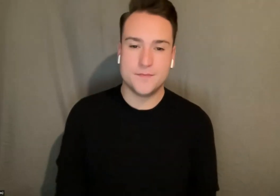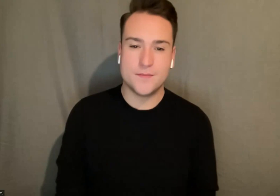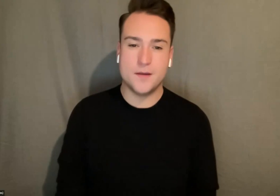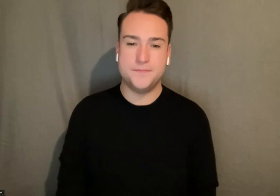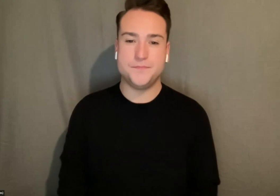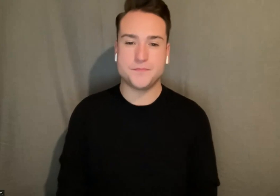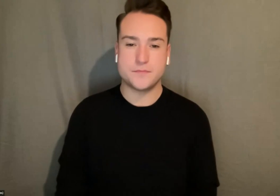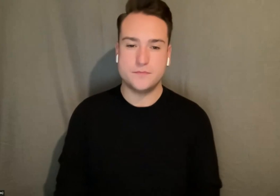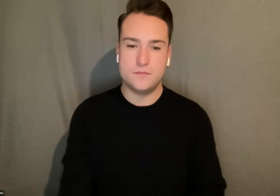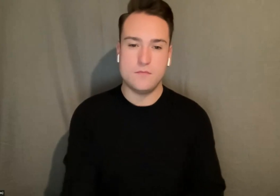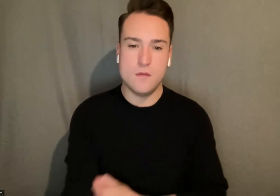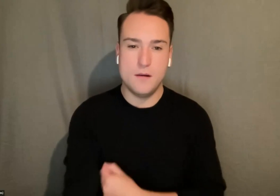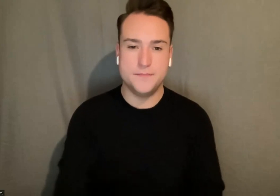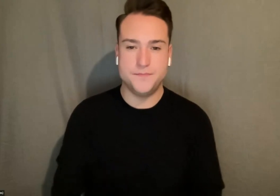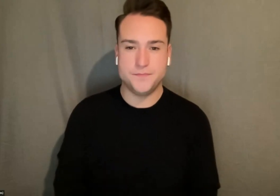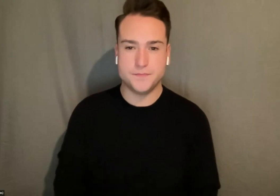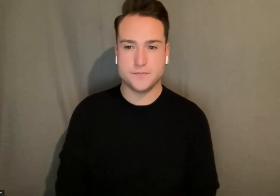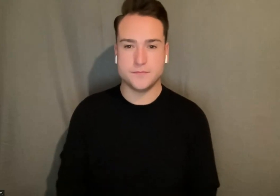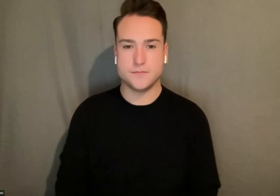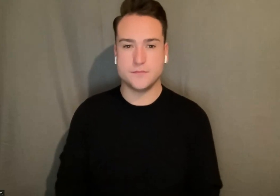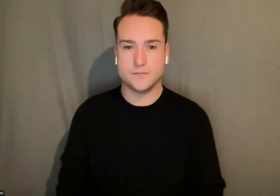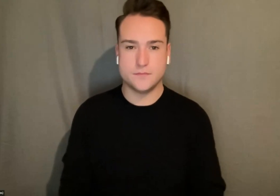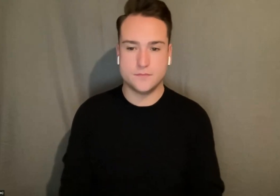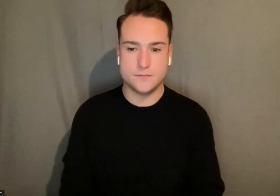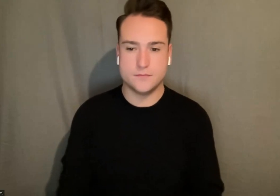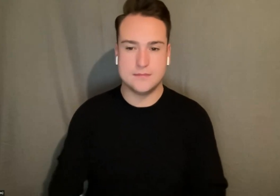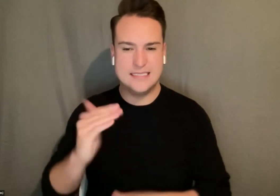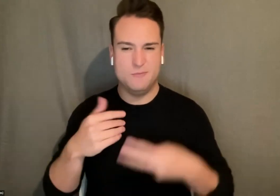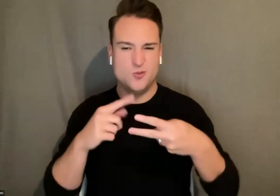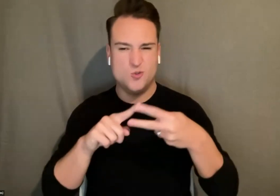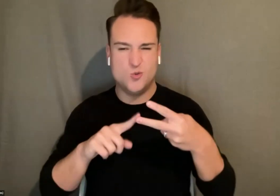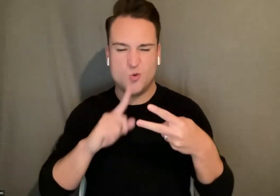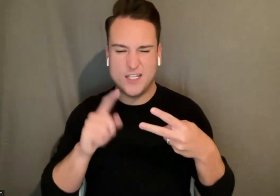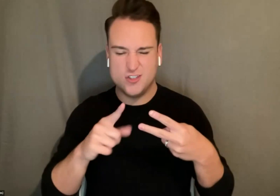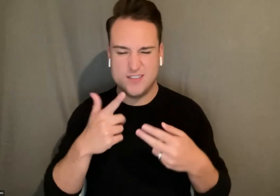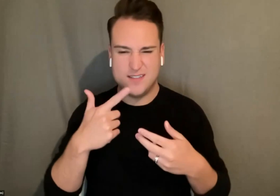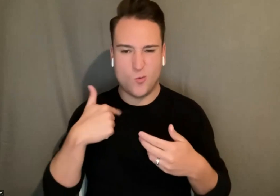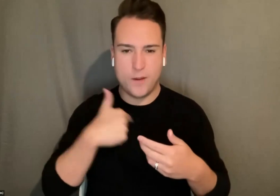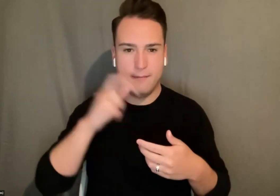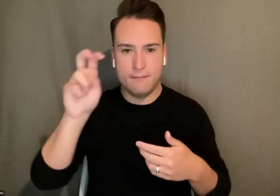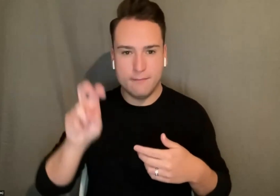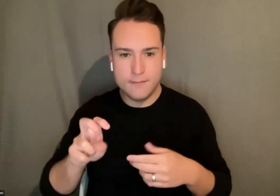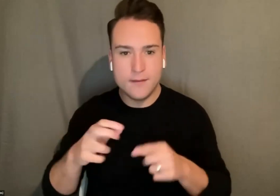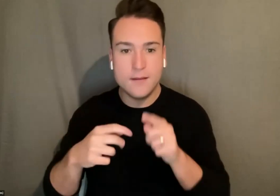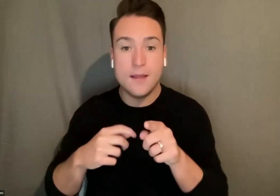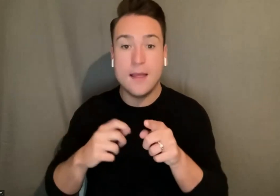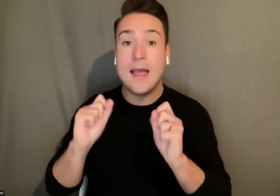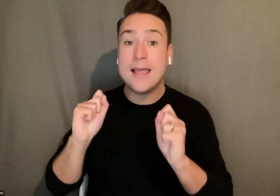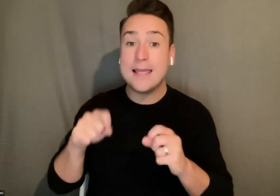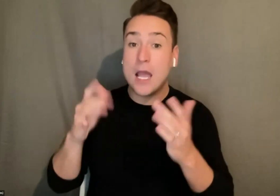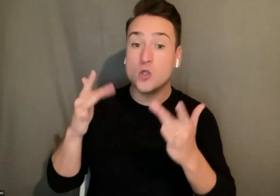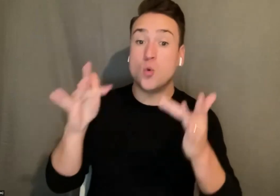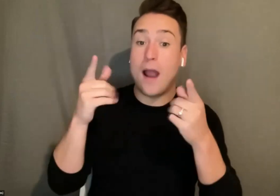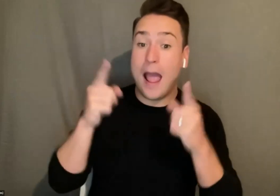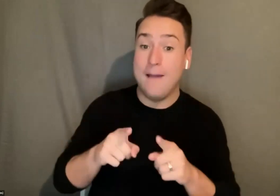that was actually two questions yeah we're being very bouncy um can touring happen both inside the US and